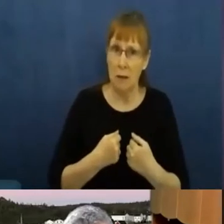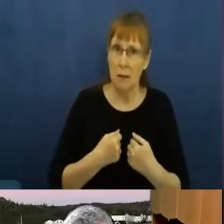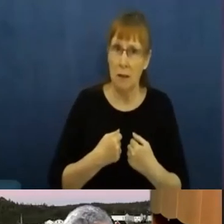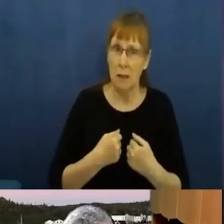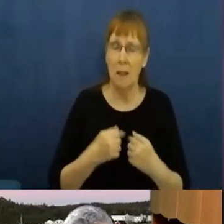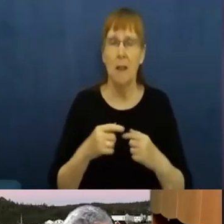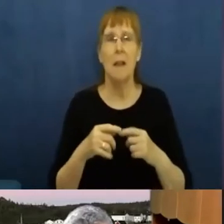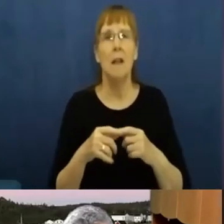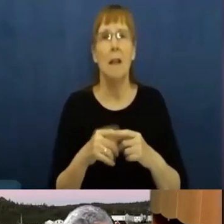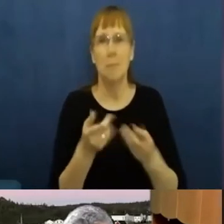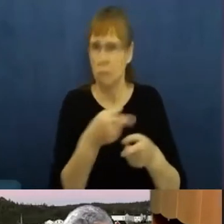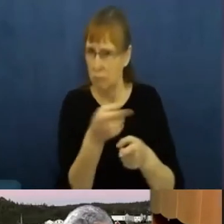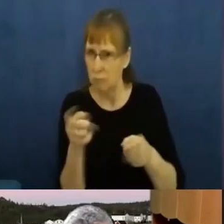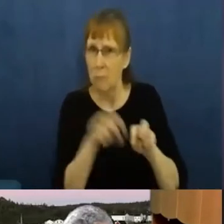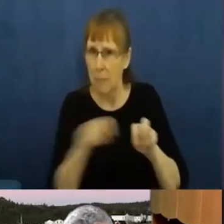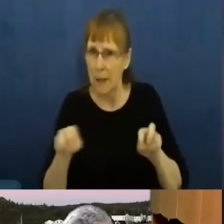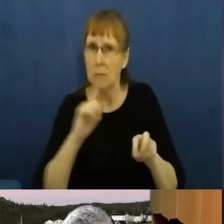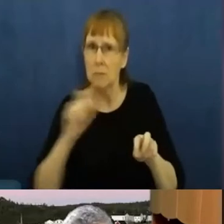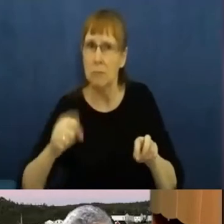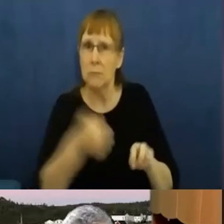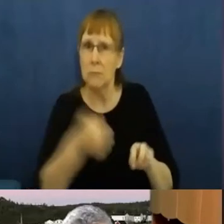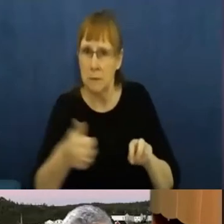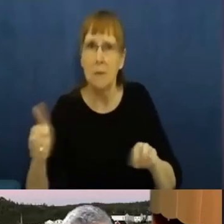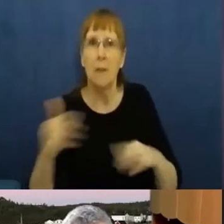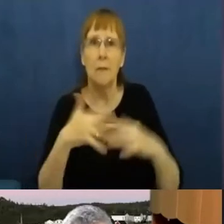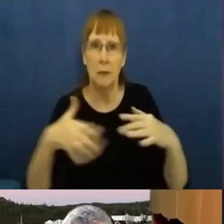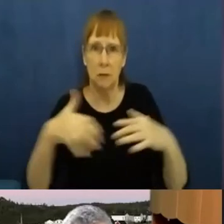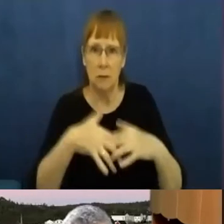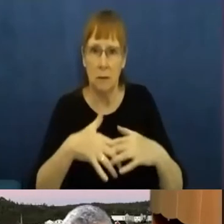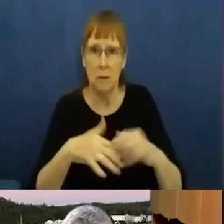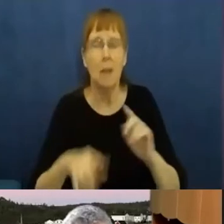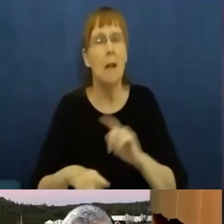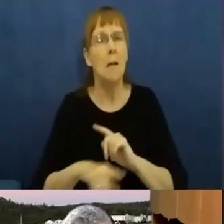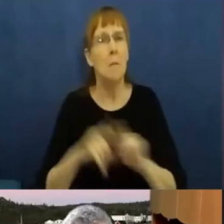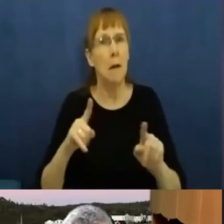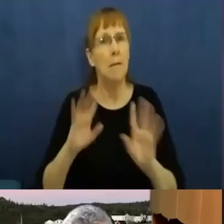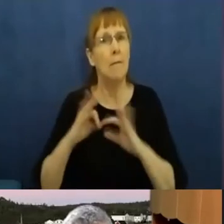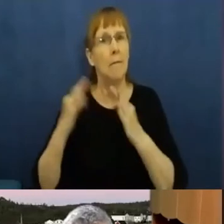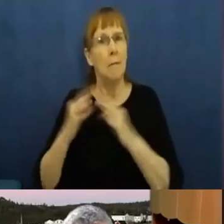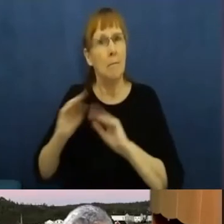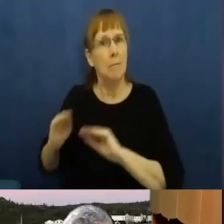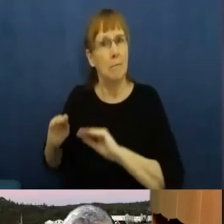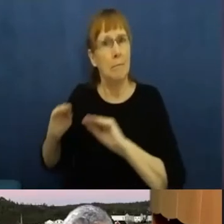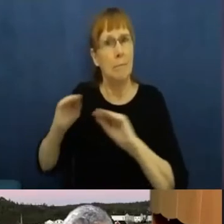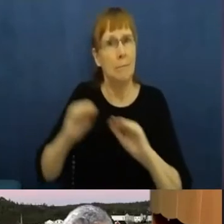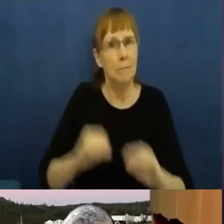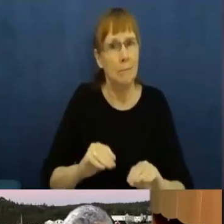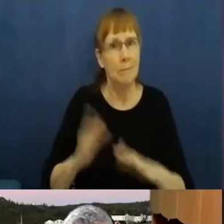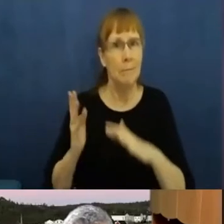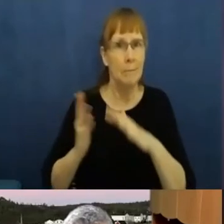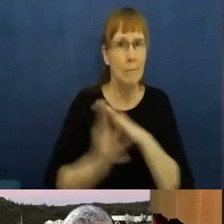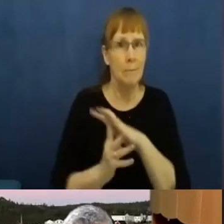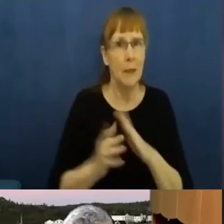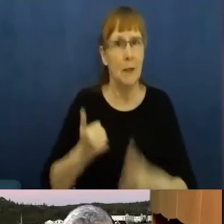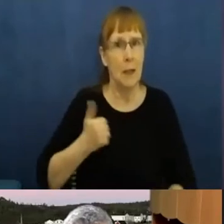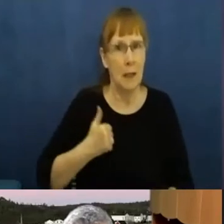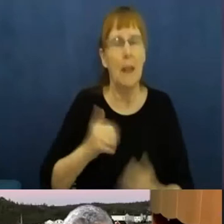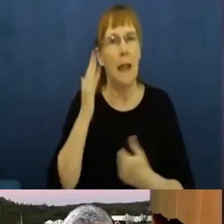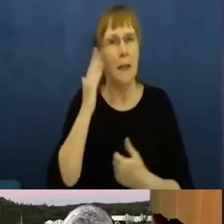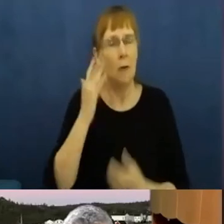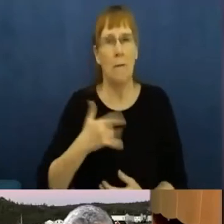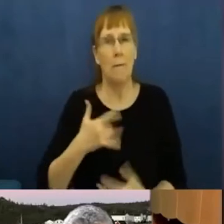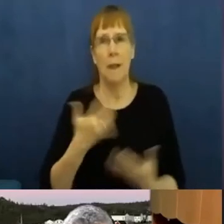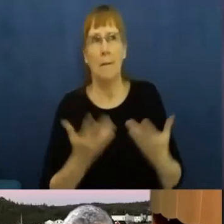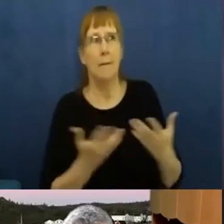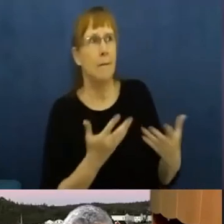I do know something about the search for belonging and the search for identity. But I say very openly